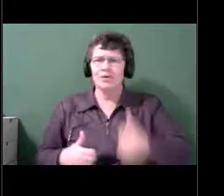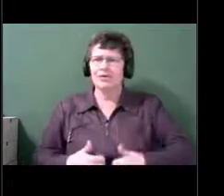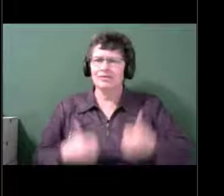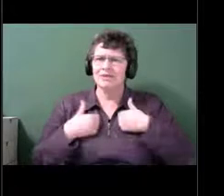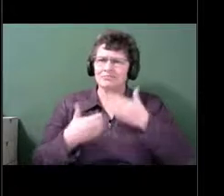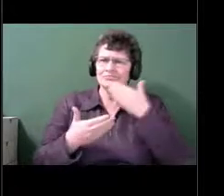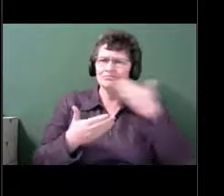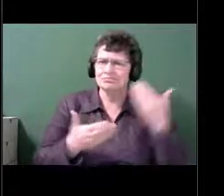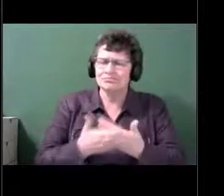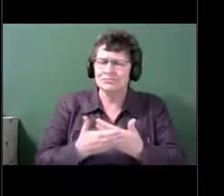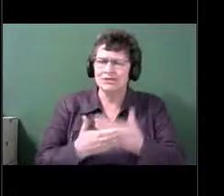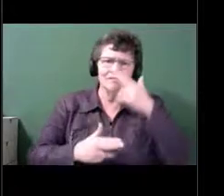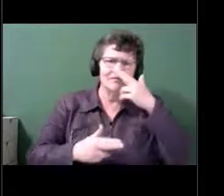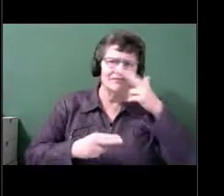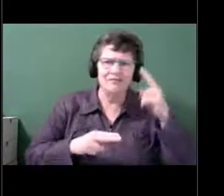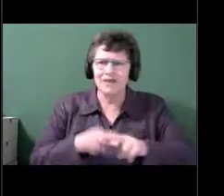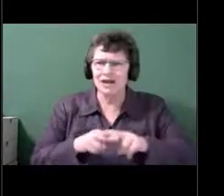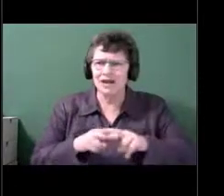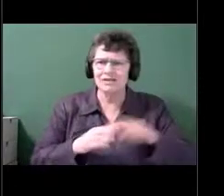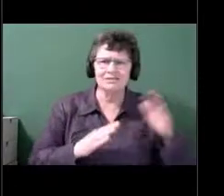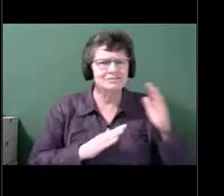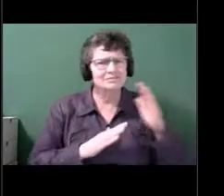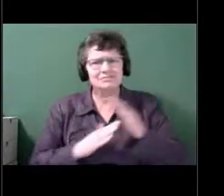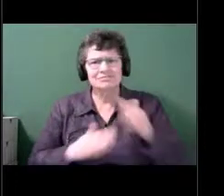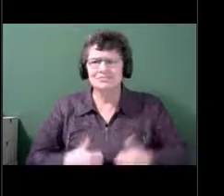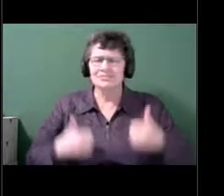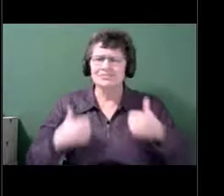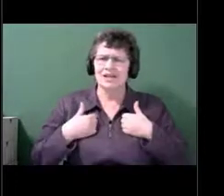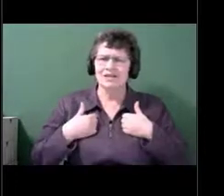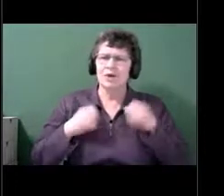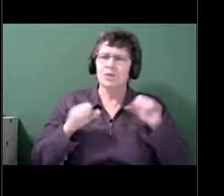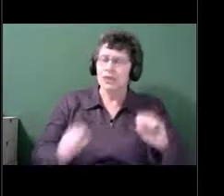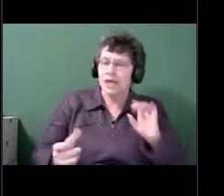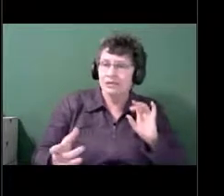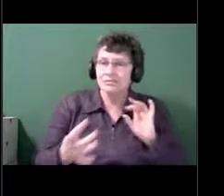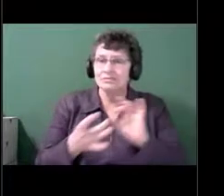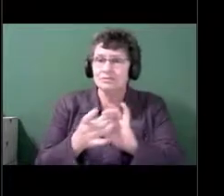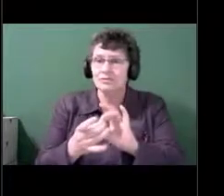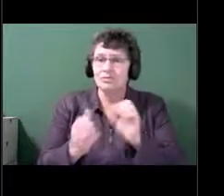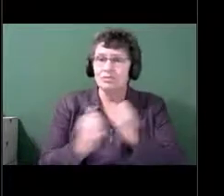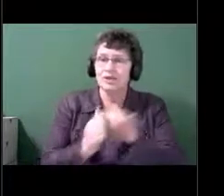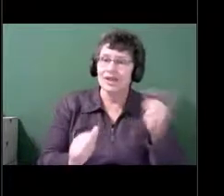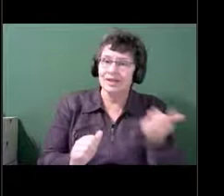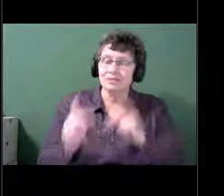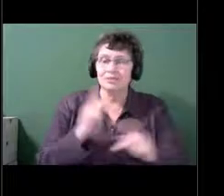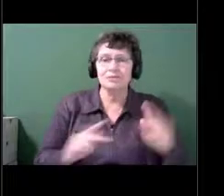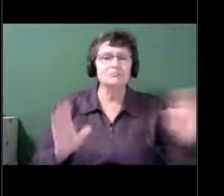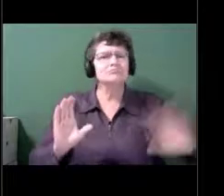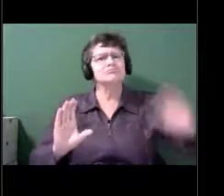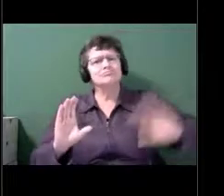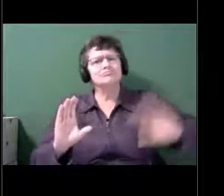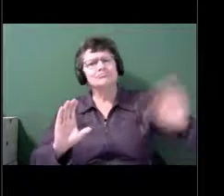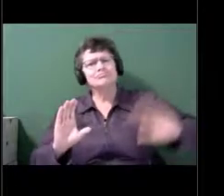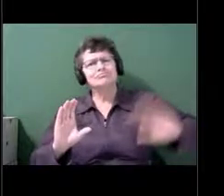so that we can connect to others, so that we can talk, so that we can